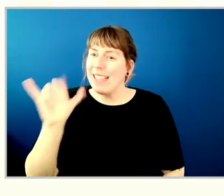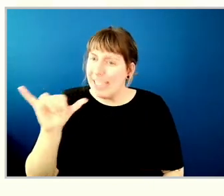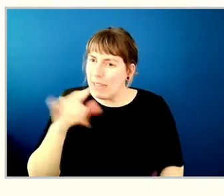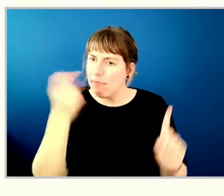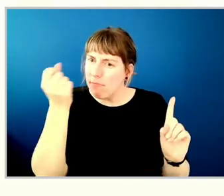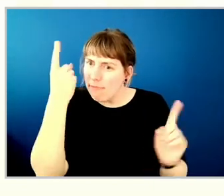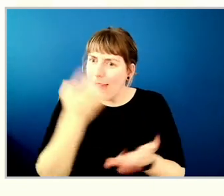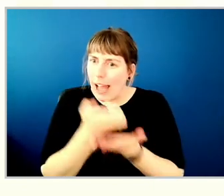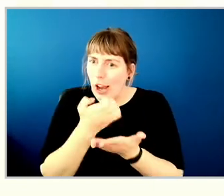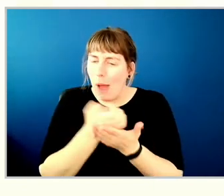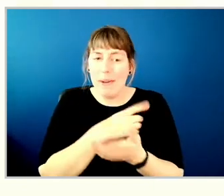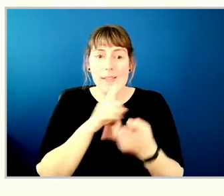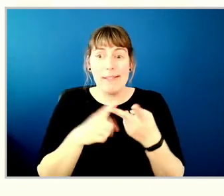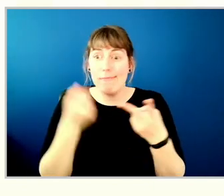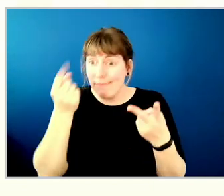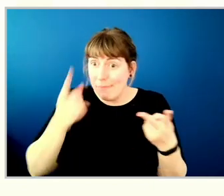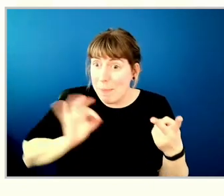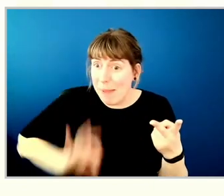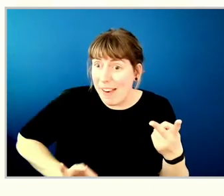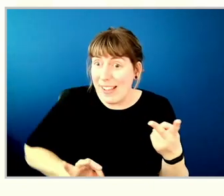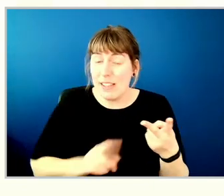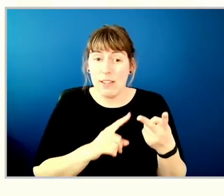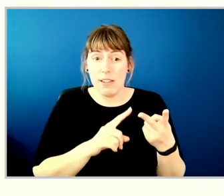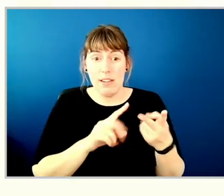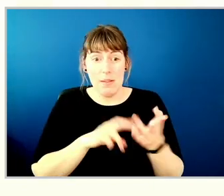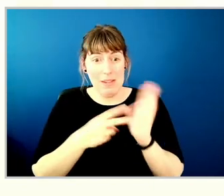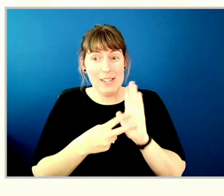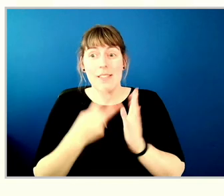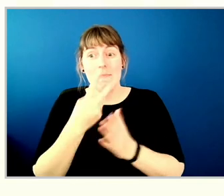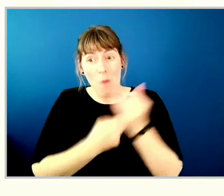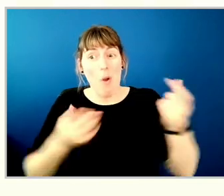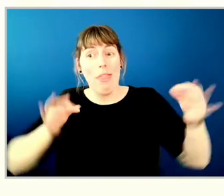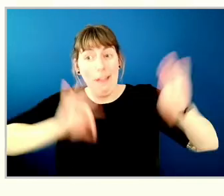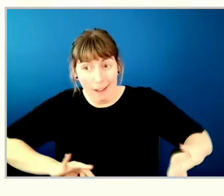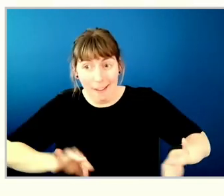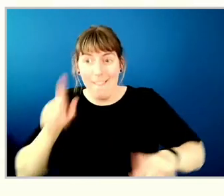understand the tremendous benefit and helps us both help the climate